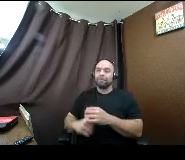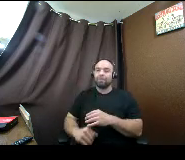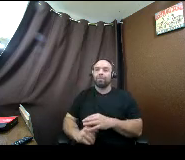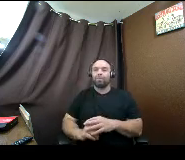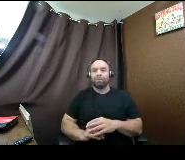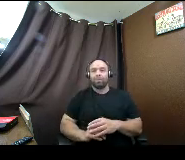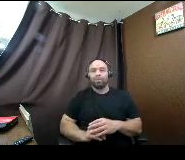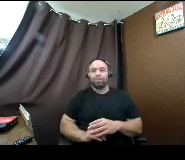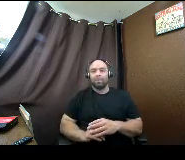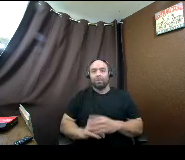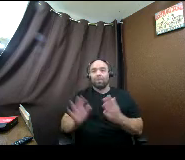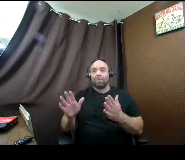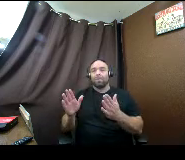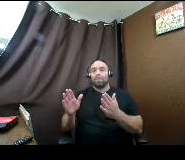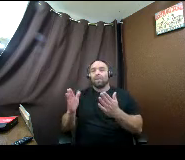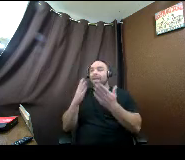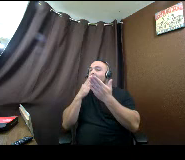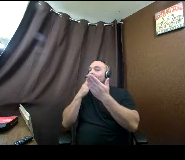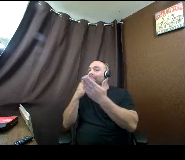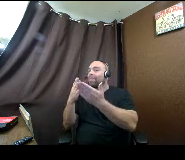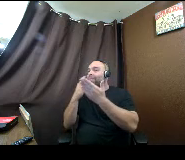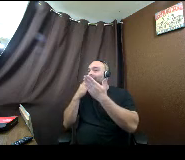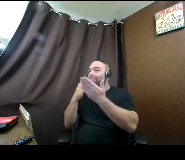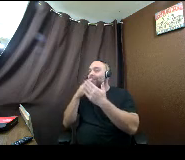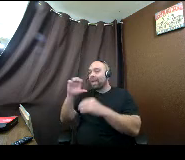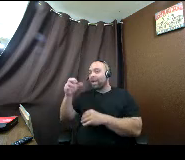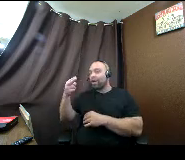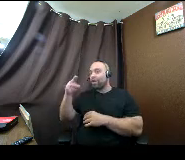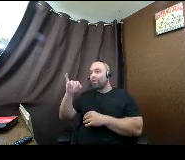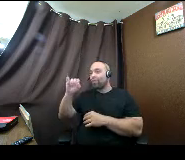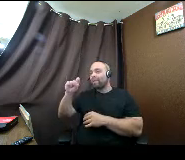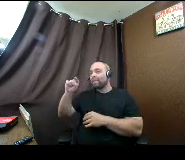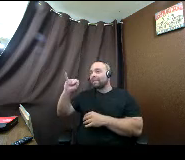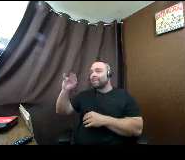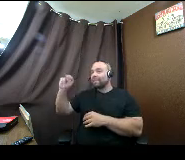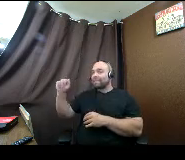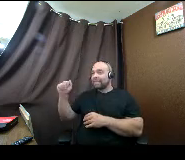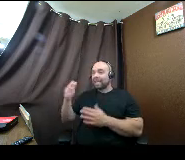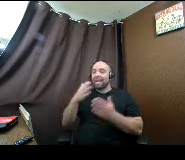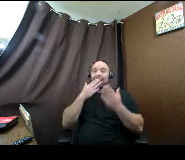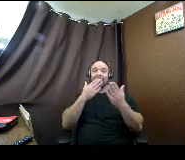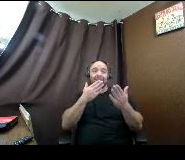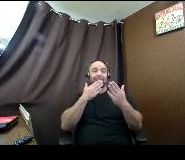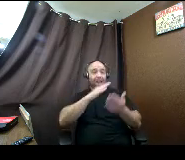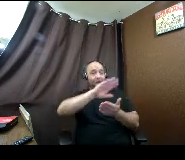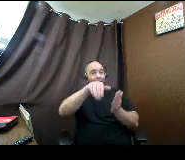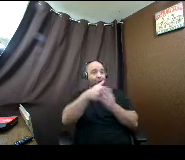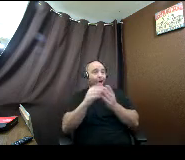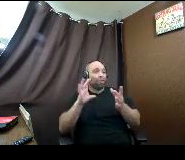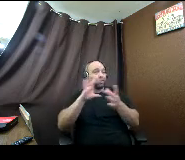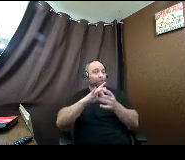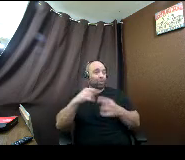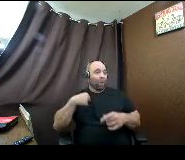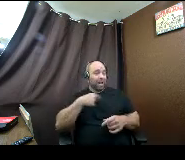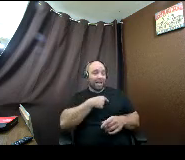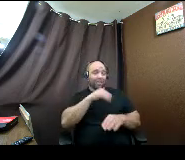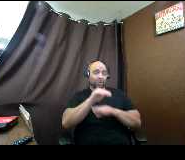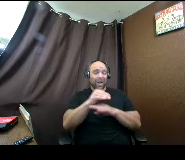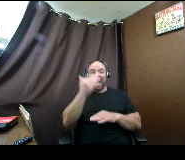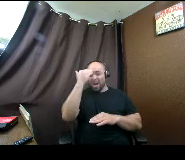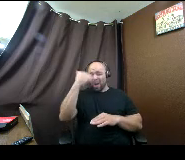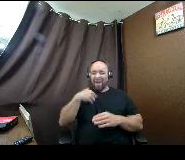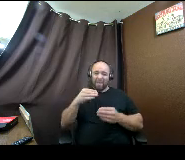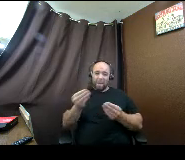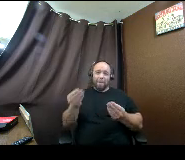Thank you so much Christina. and thank you to all of you who joined us tonight. I know there are more questions. so I am